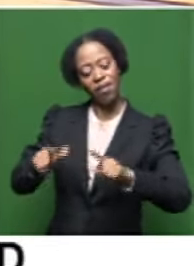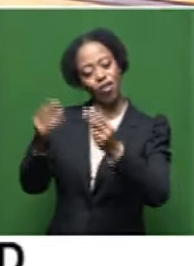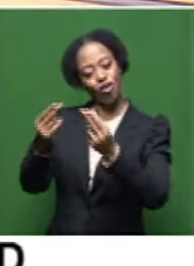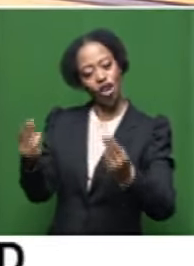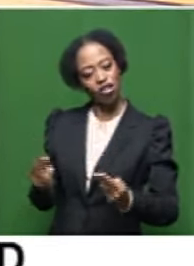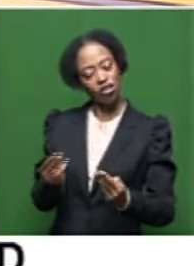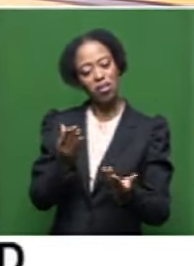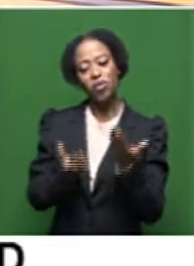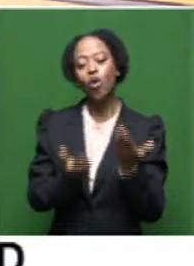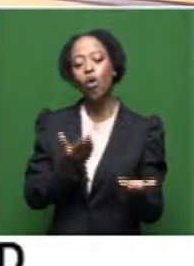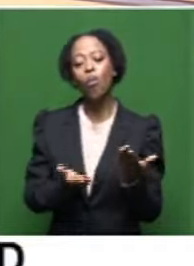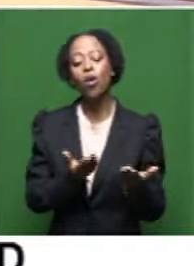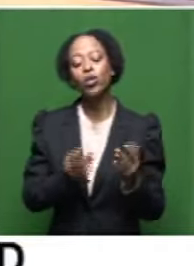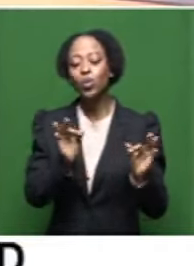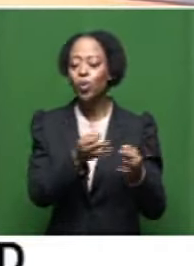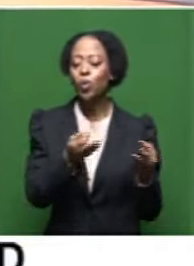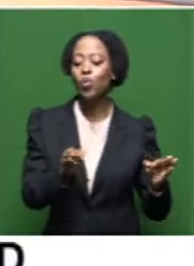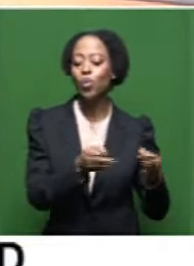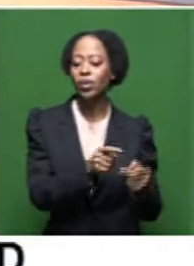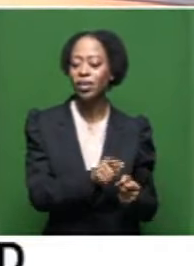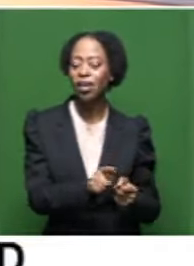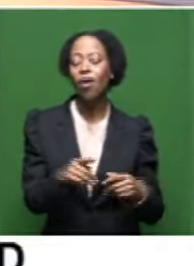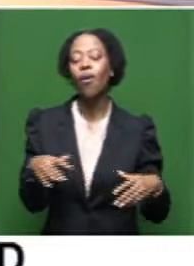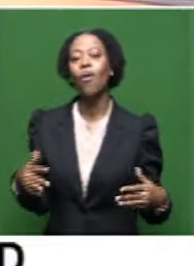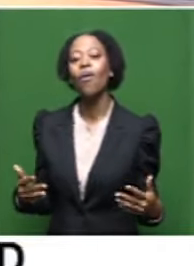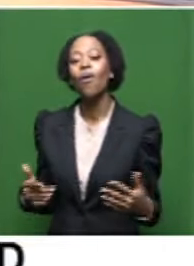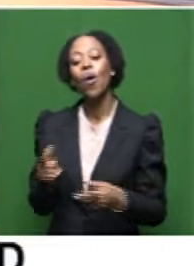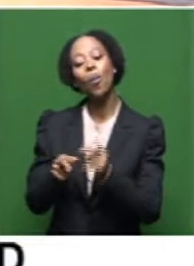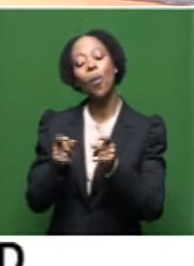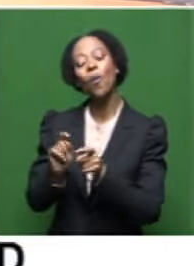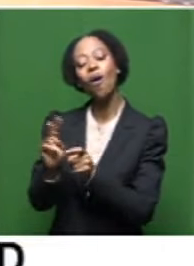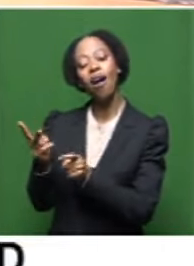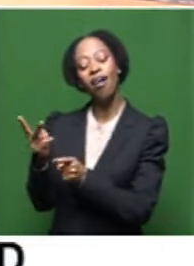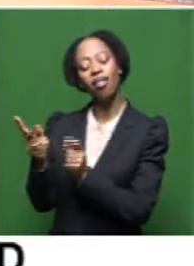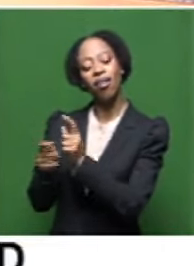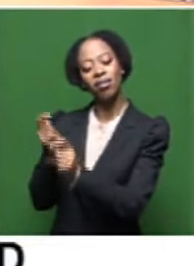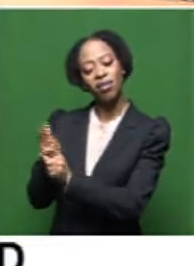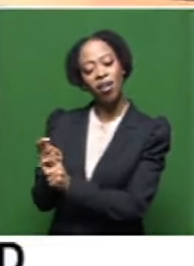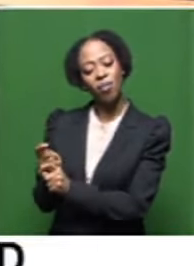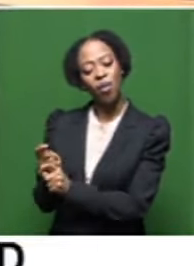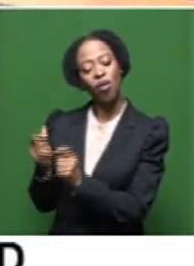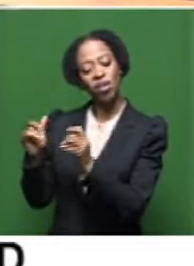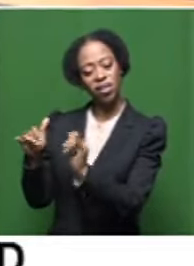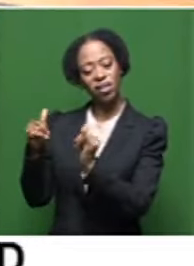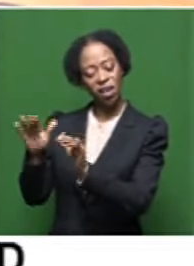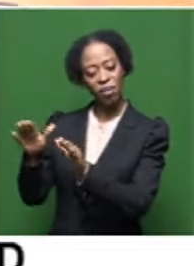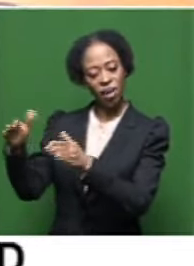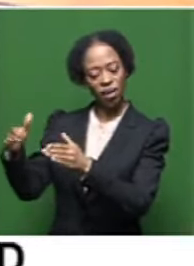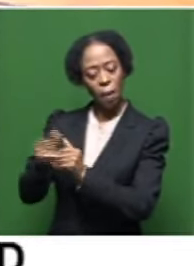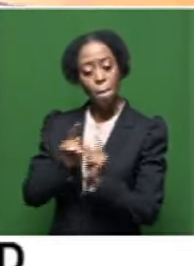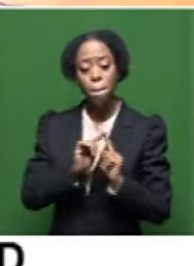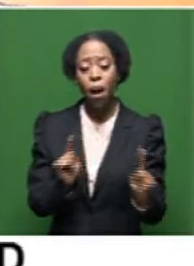as we would perhaps, musicians or, um, people in other forms of, uh, uh, artistic world.